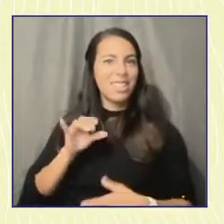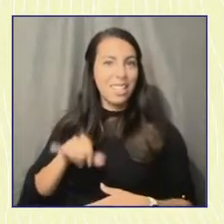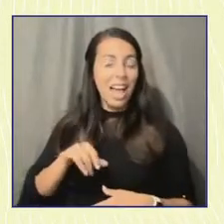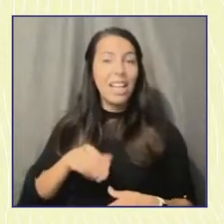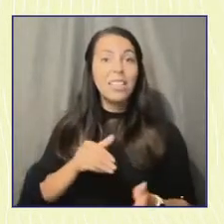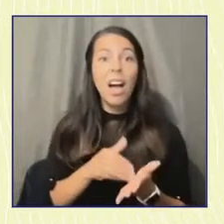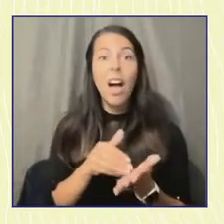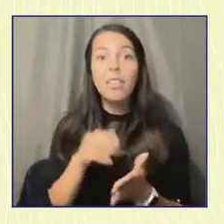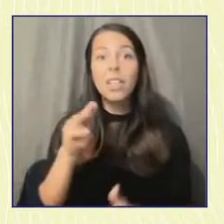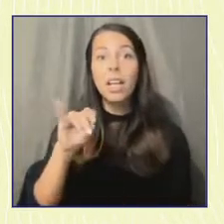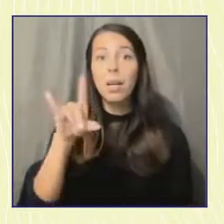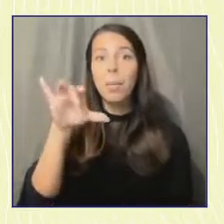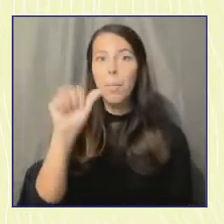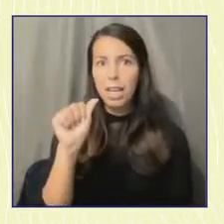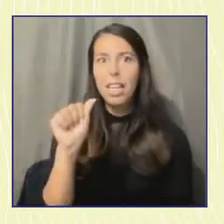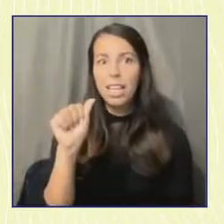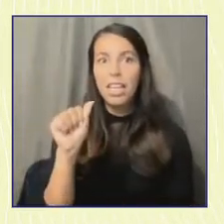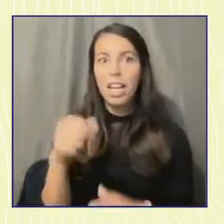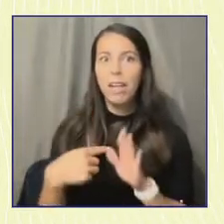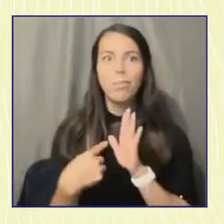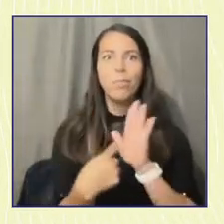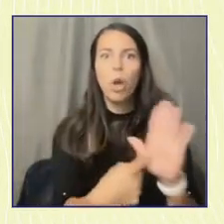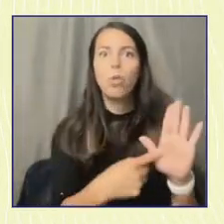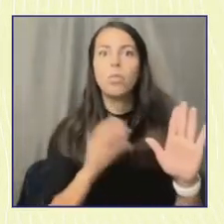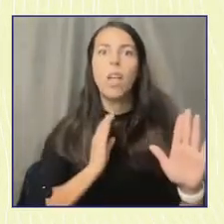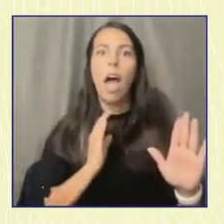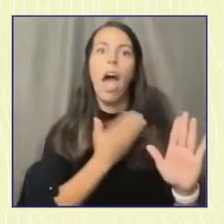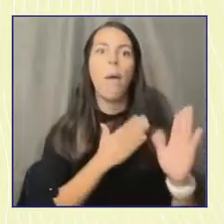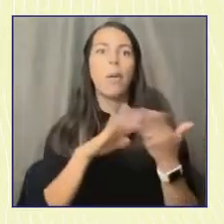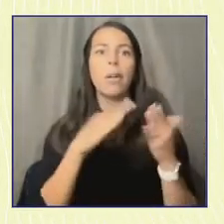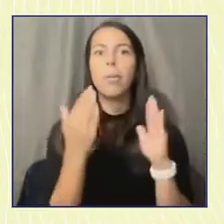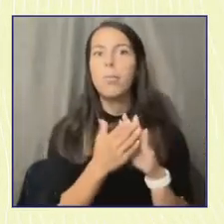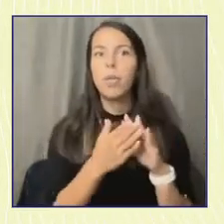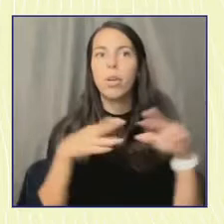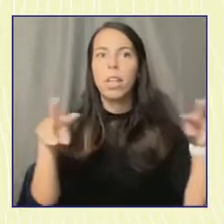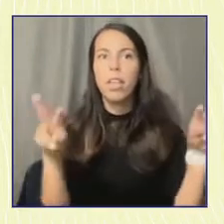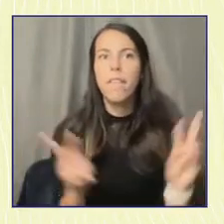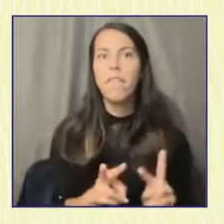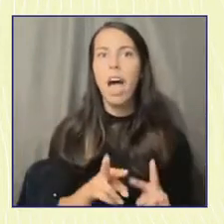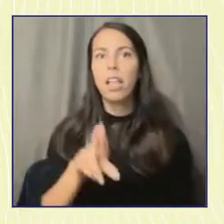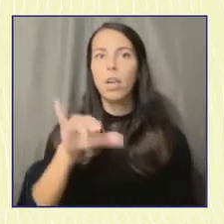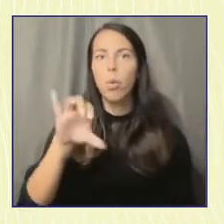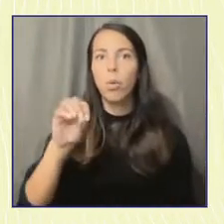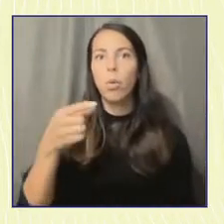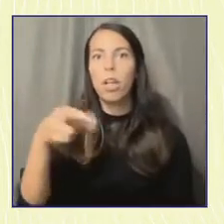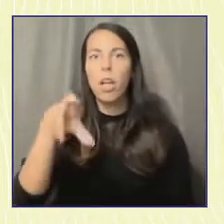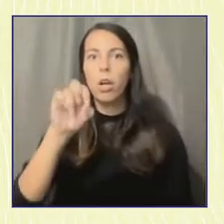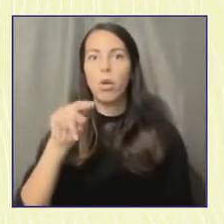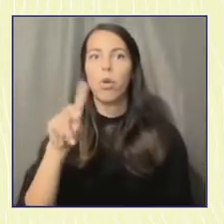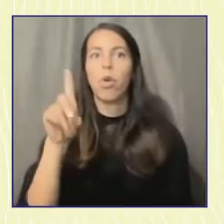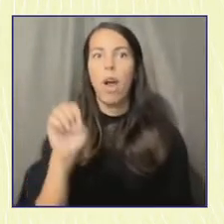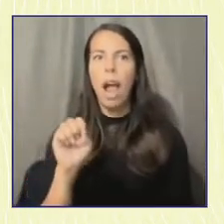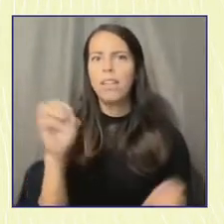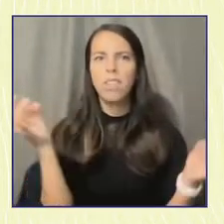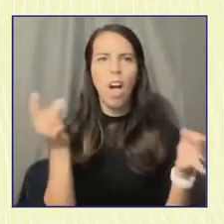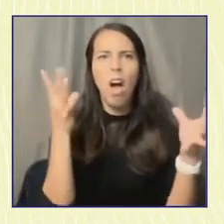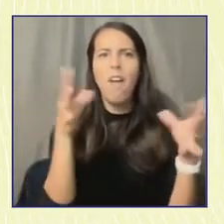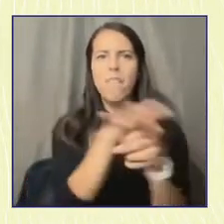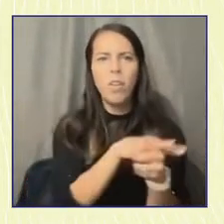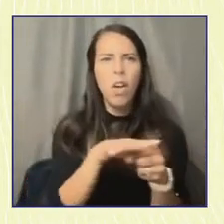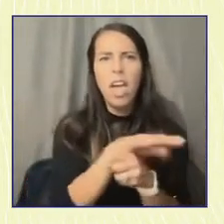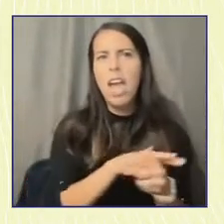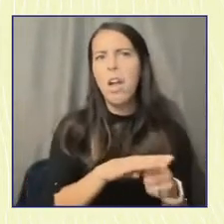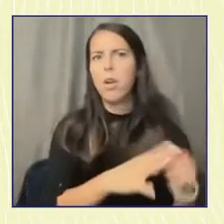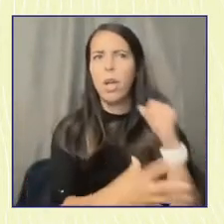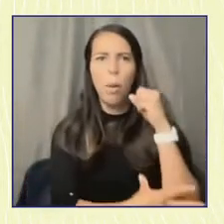decides to portray the Rio Grande Valley as this, you know, war zone or this area because, you know, we're low income, low we're